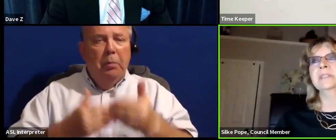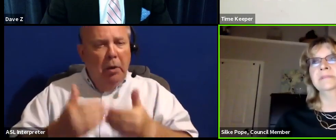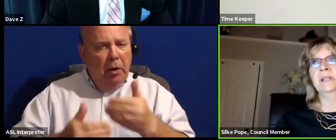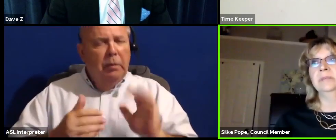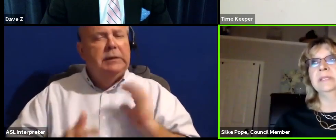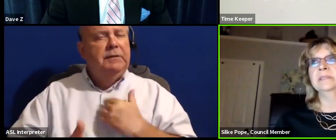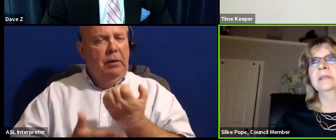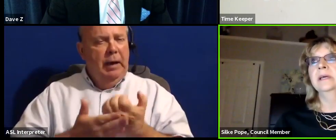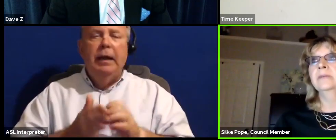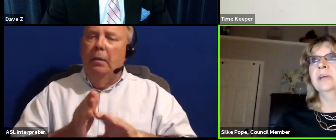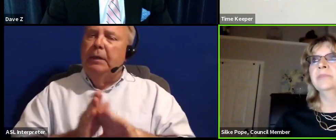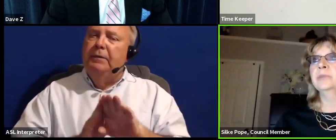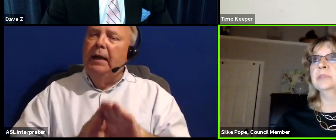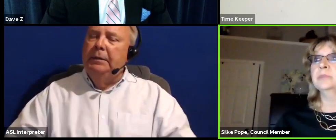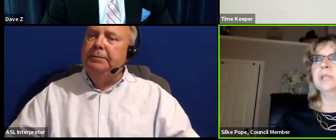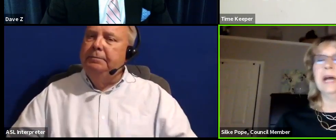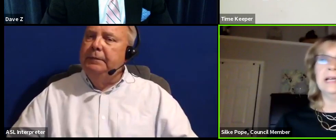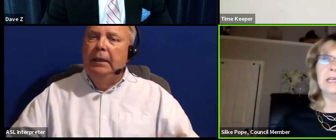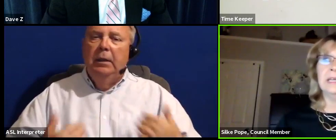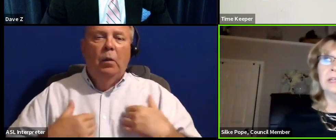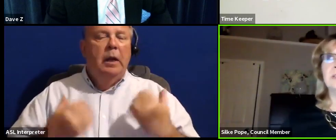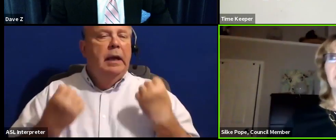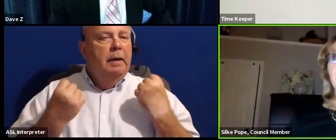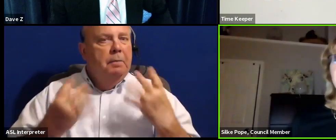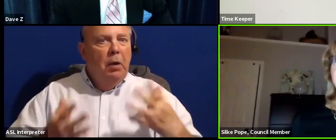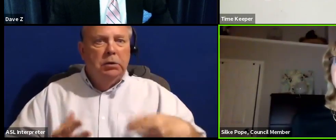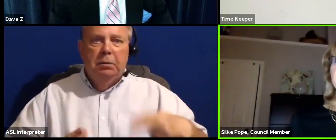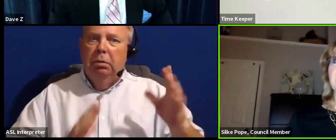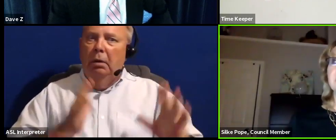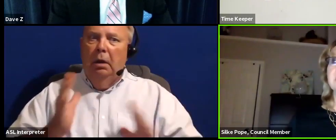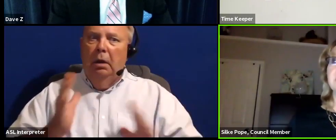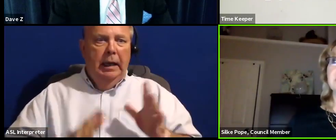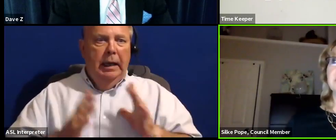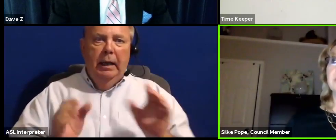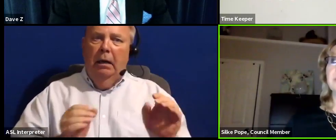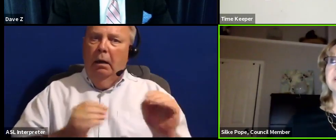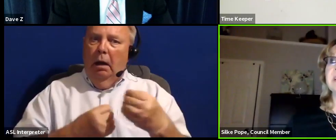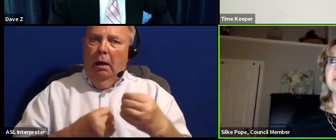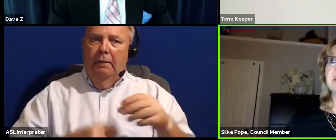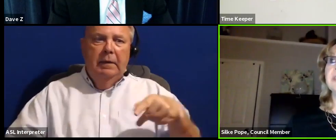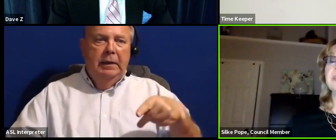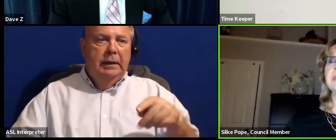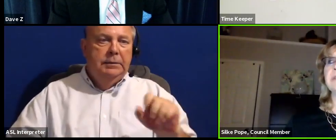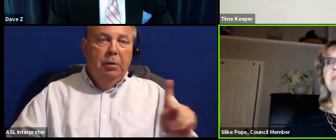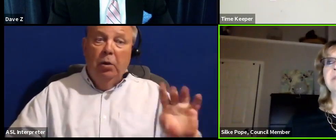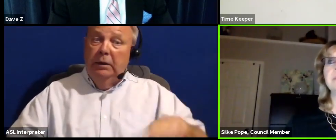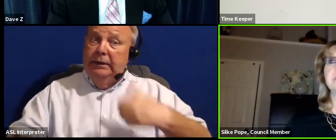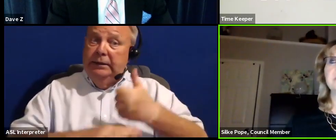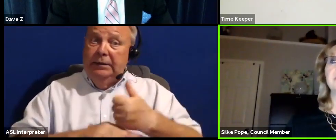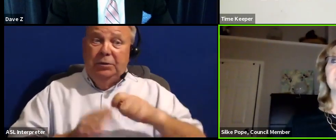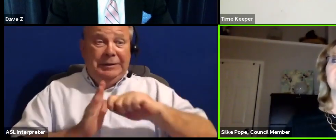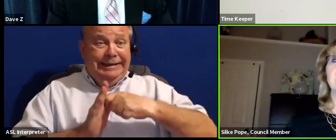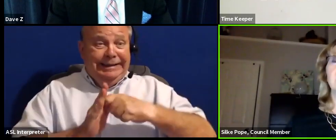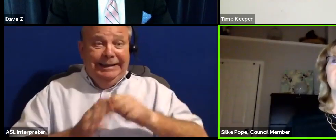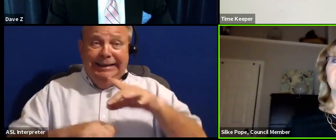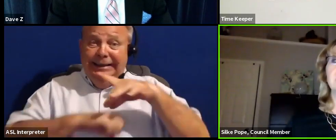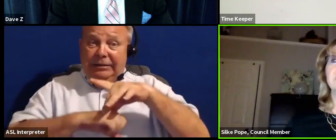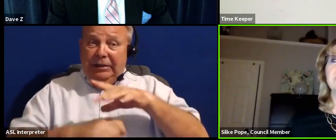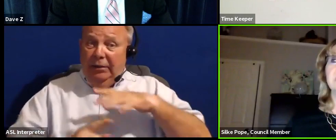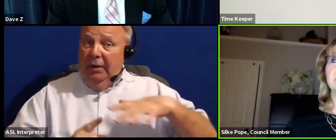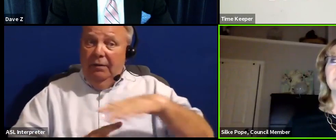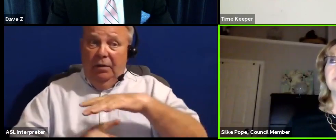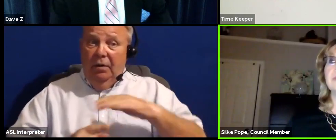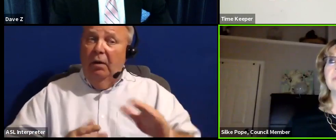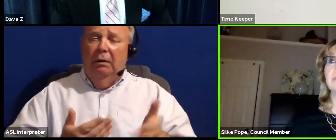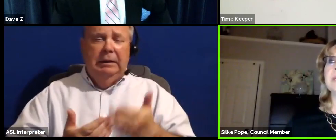economic development. We have multiple high end office parks that are situated in key geographic positions along